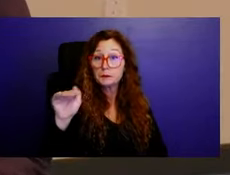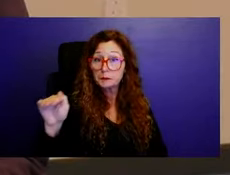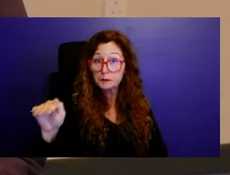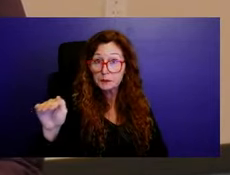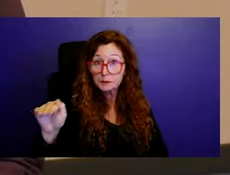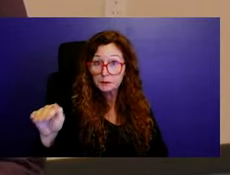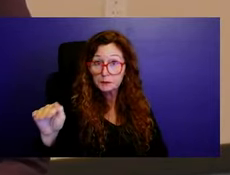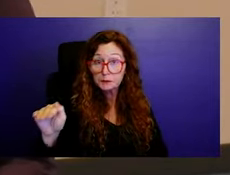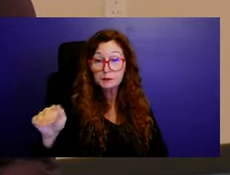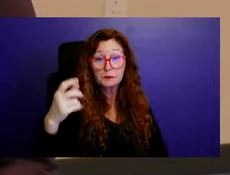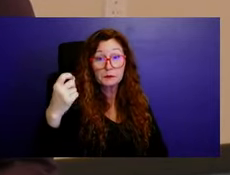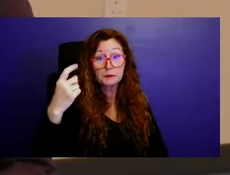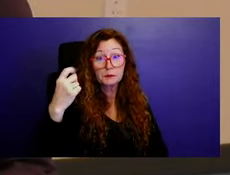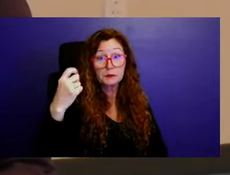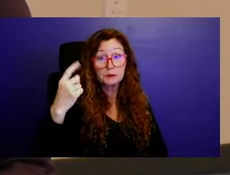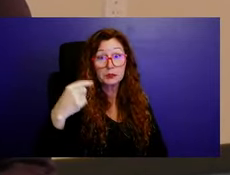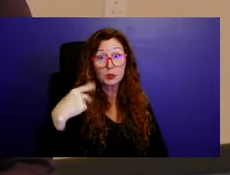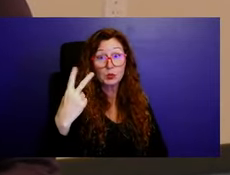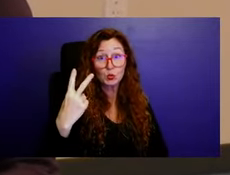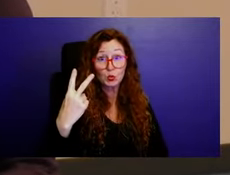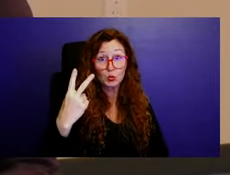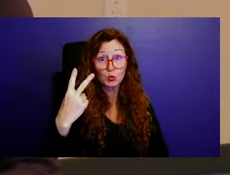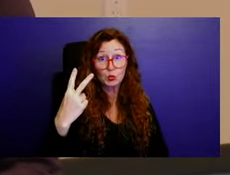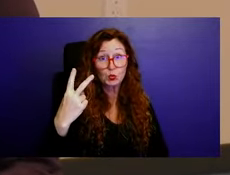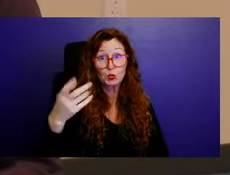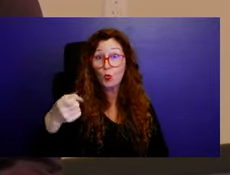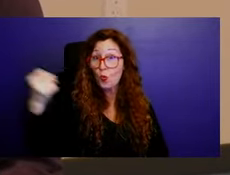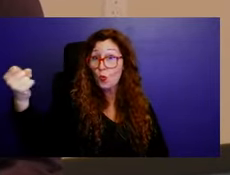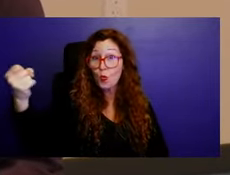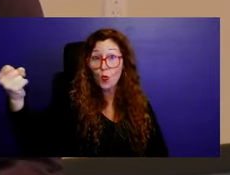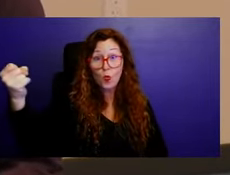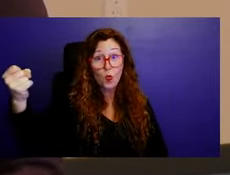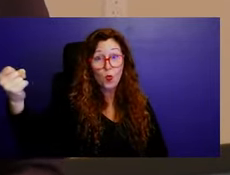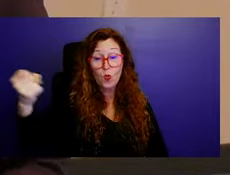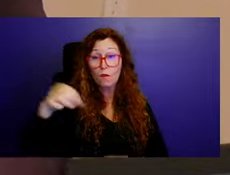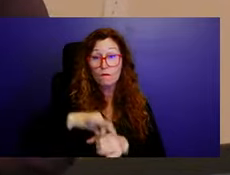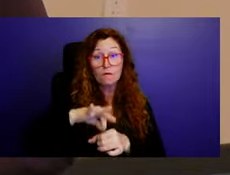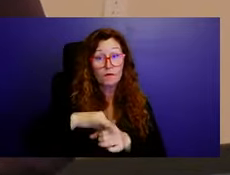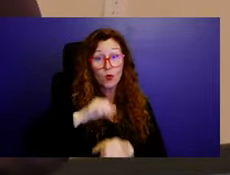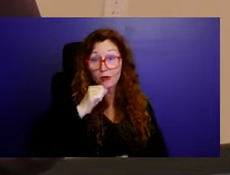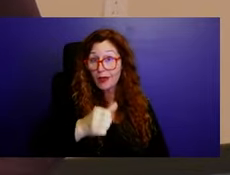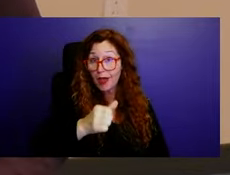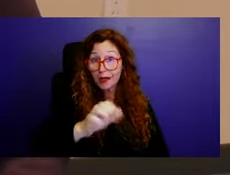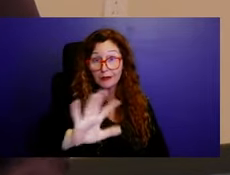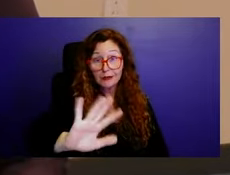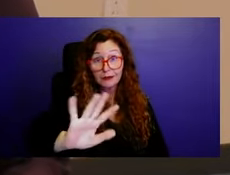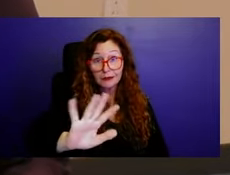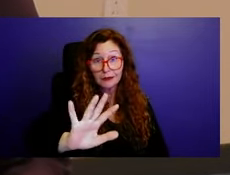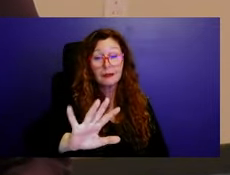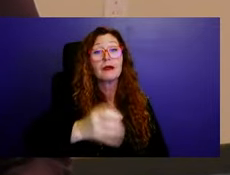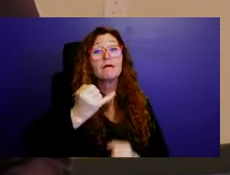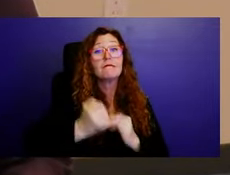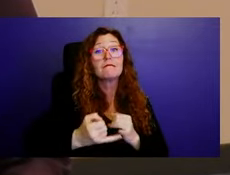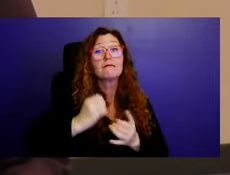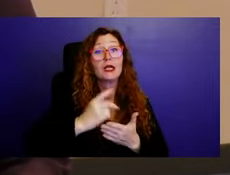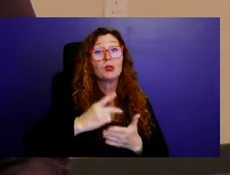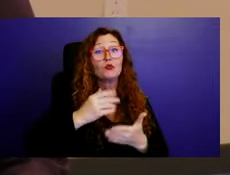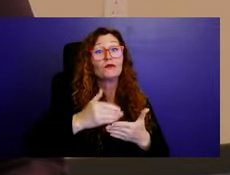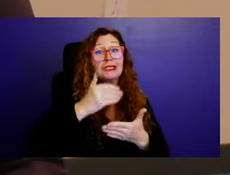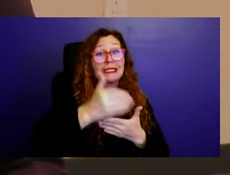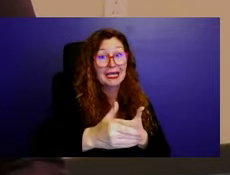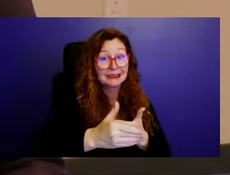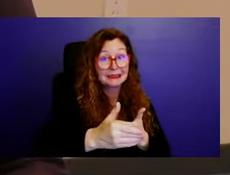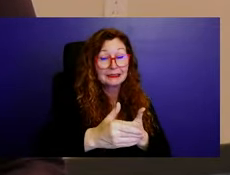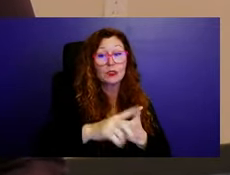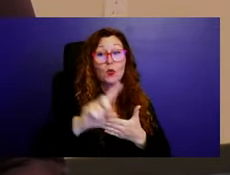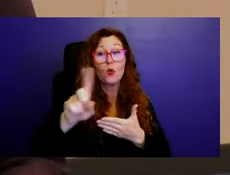items are to be tabled until final approval for the, uh, uh, at the next hearing. So the only one that requires approval today would be